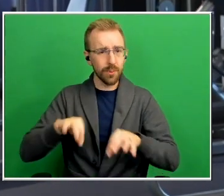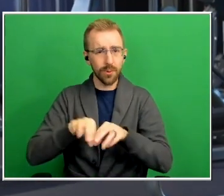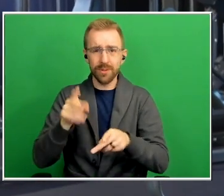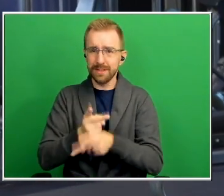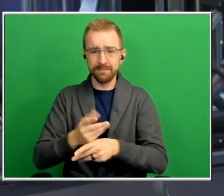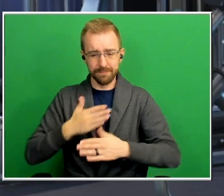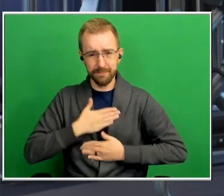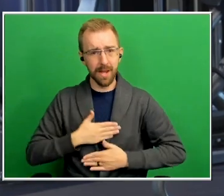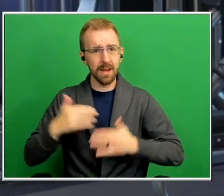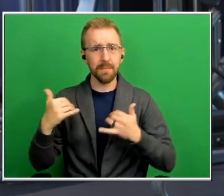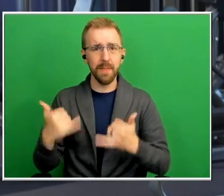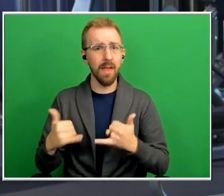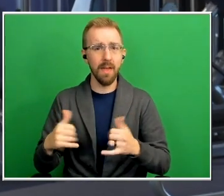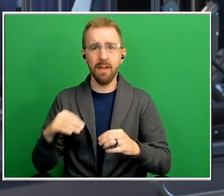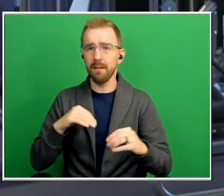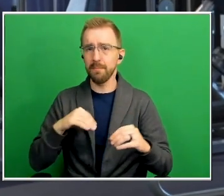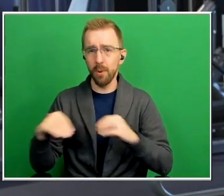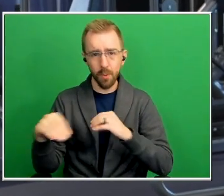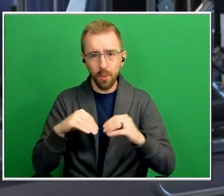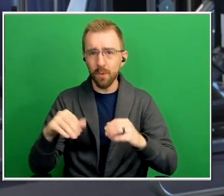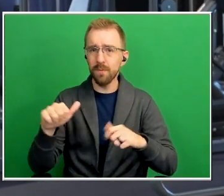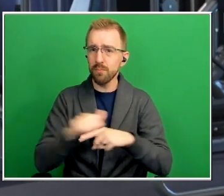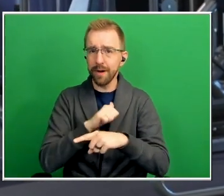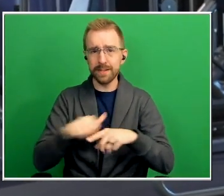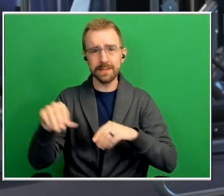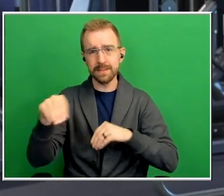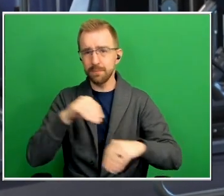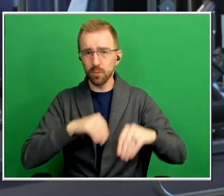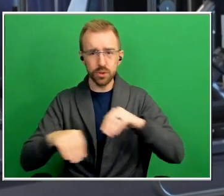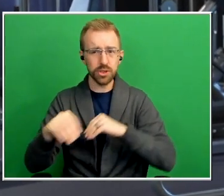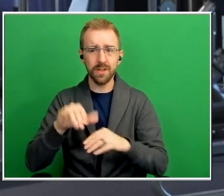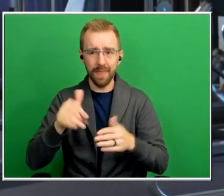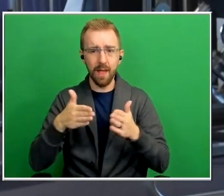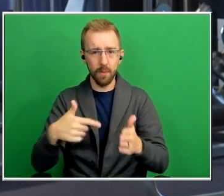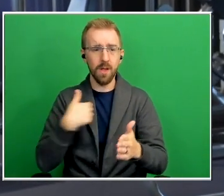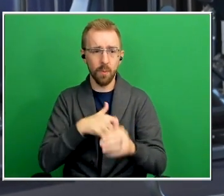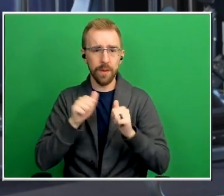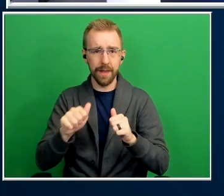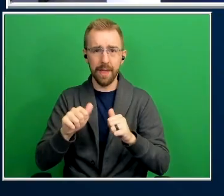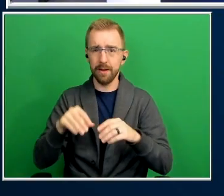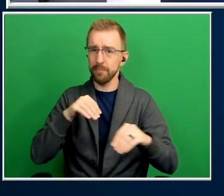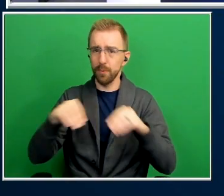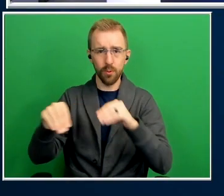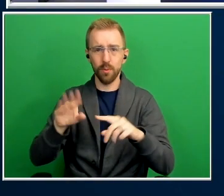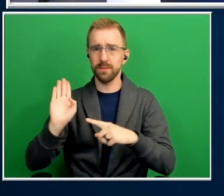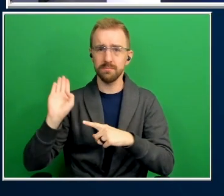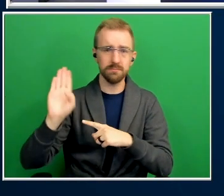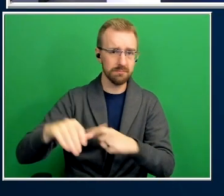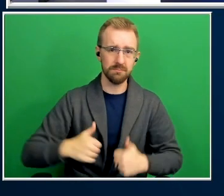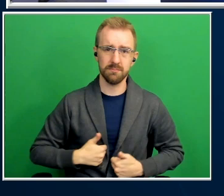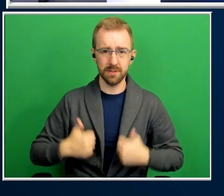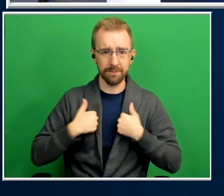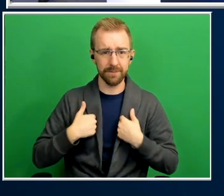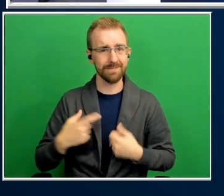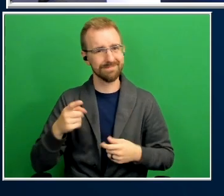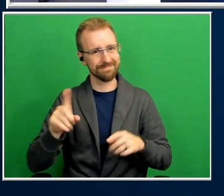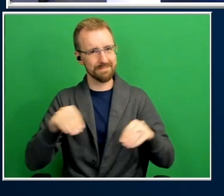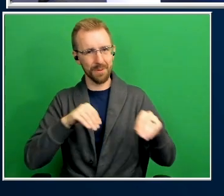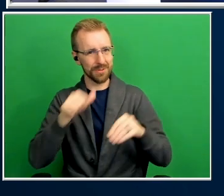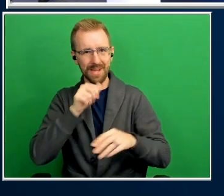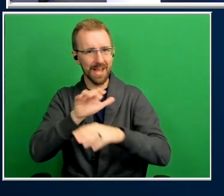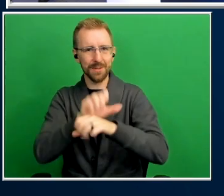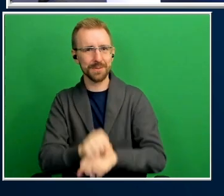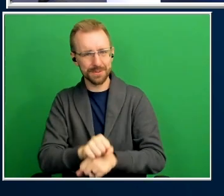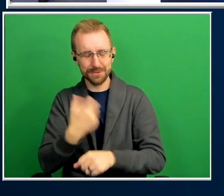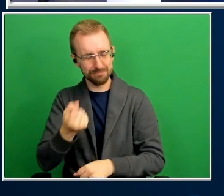and practicing those motions so that way we can move throughout our whole life just motions you're not used to day to day appreciate that